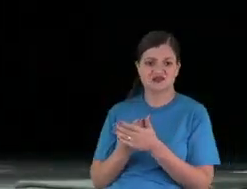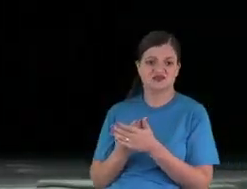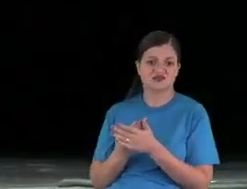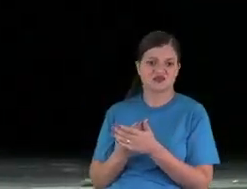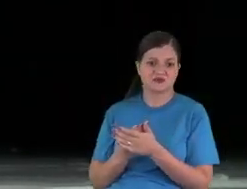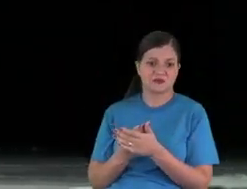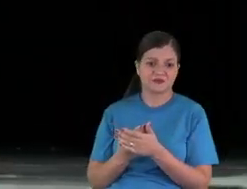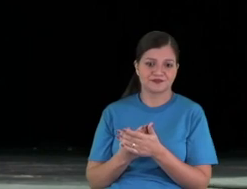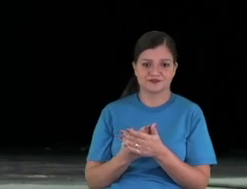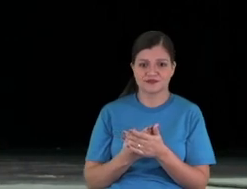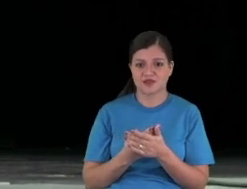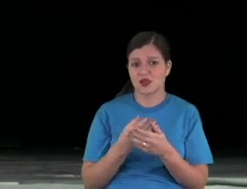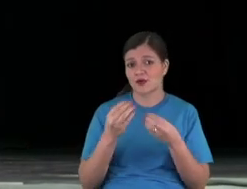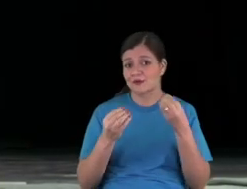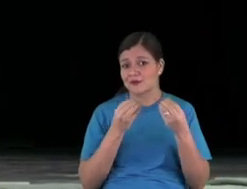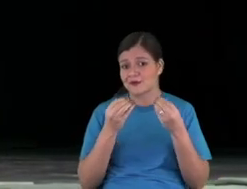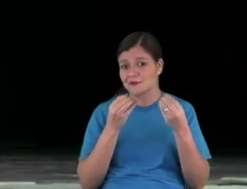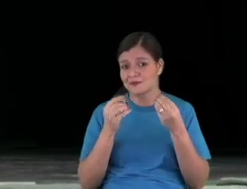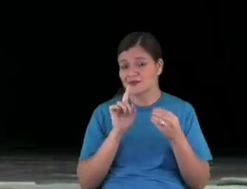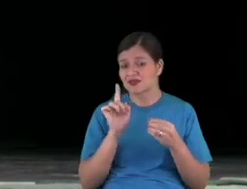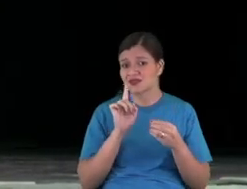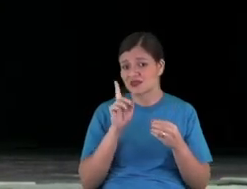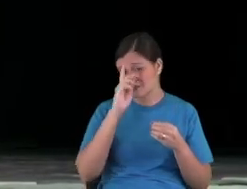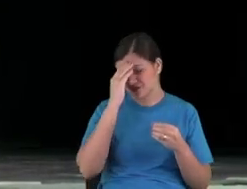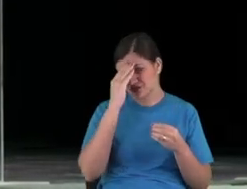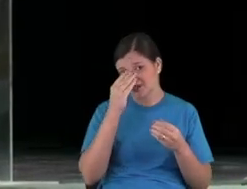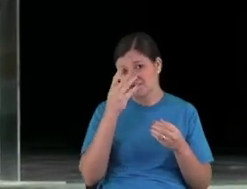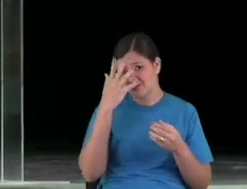take care of you, take you as serious.